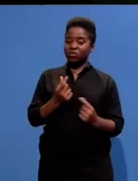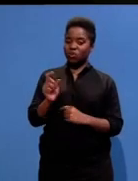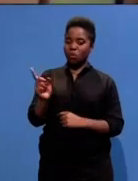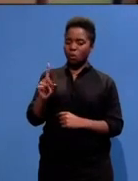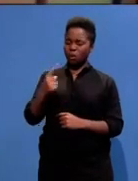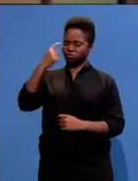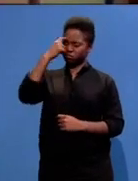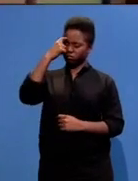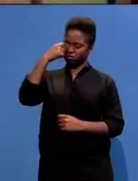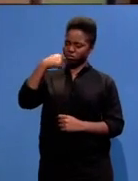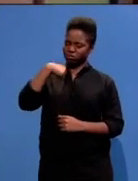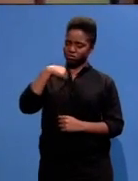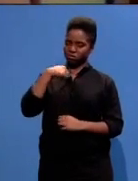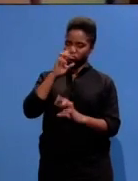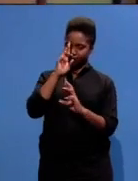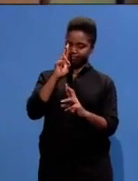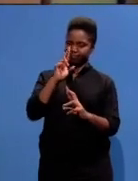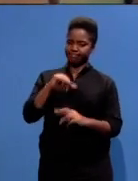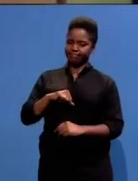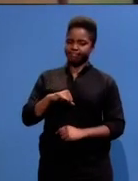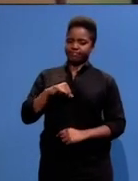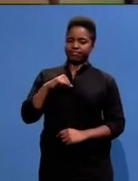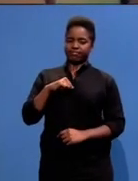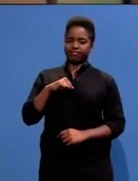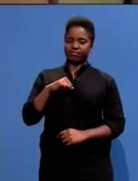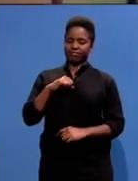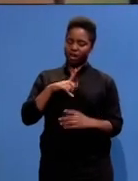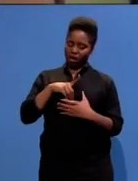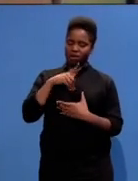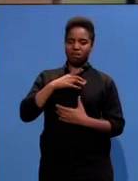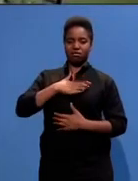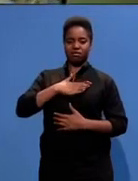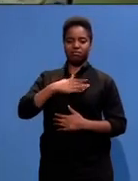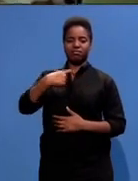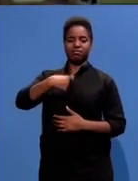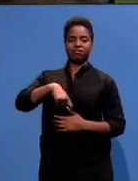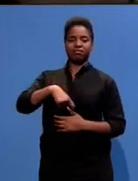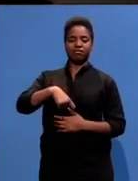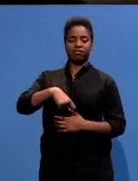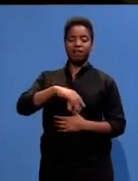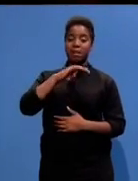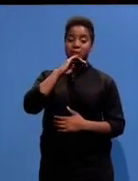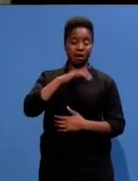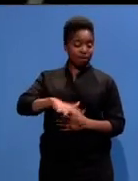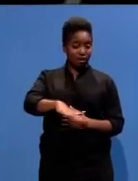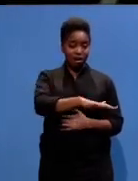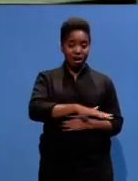your dignity as human beings. You've got to change the environment